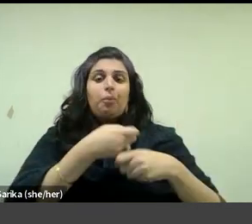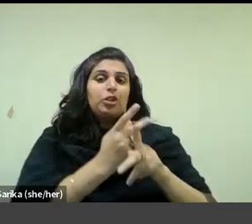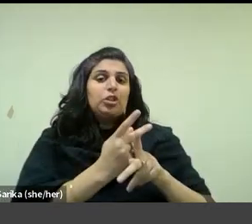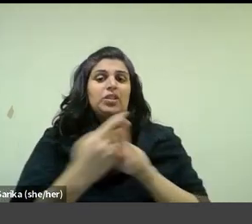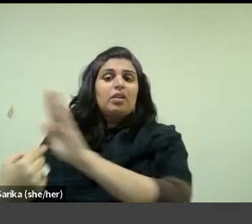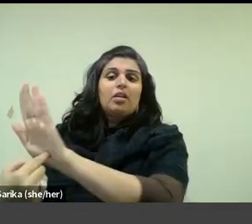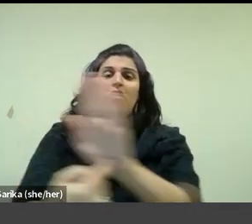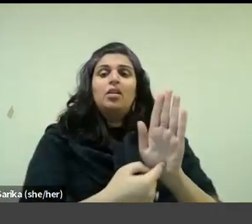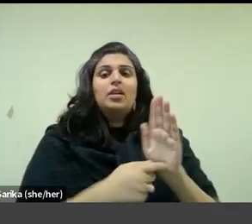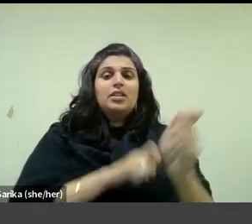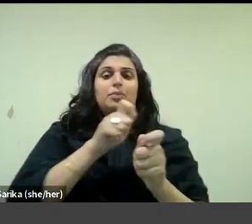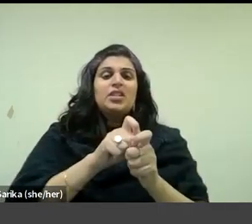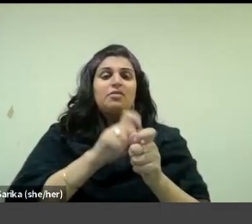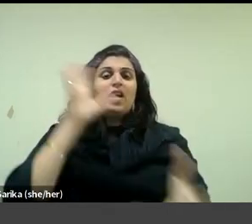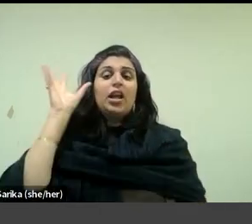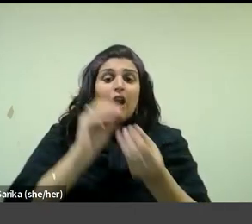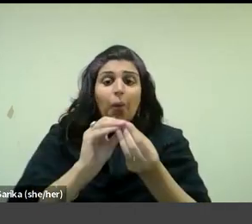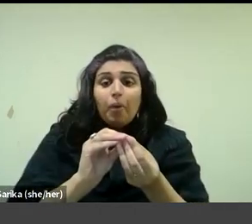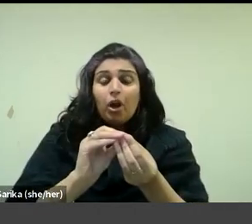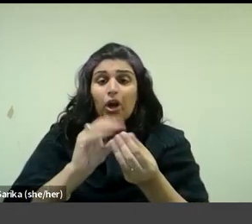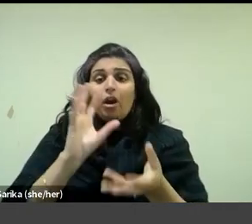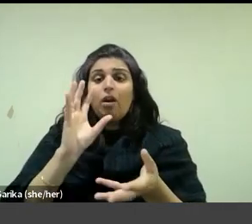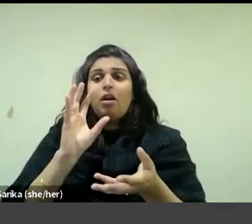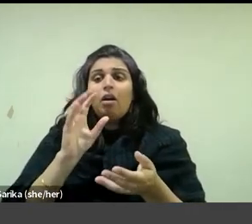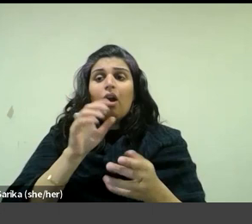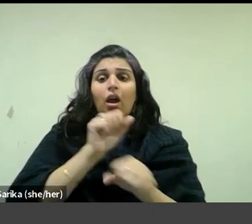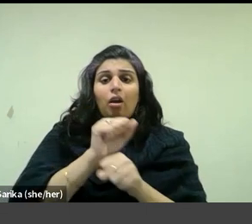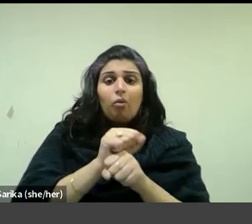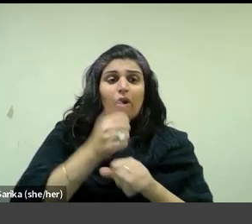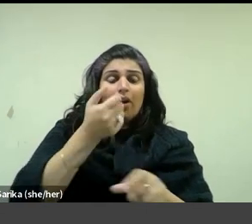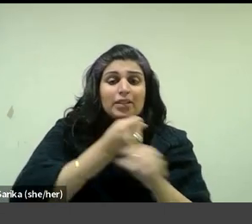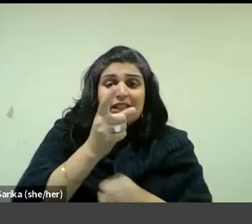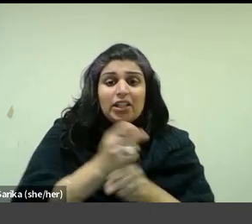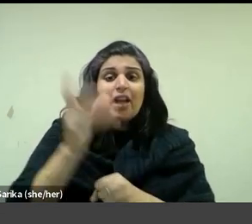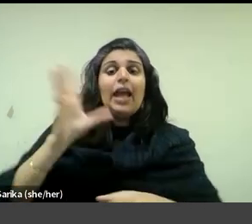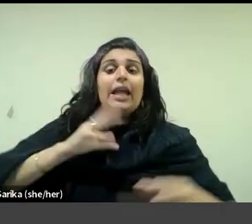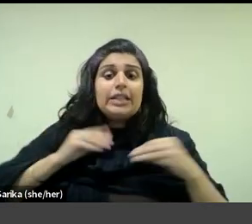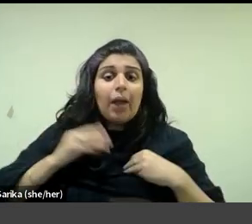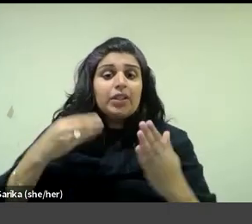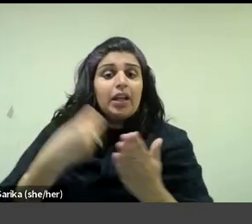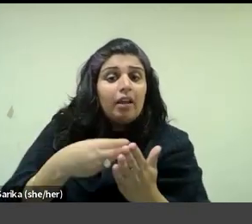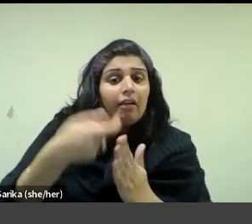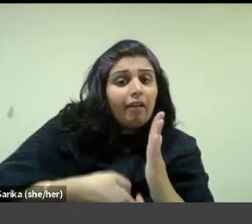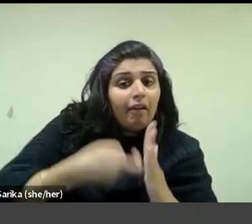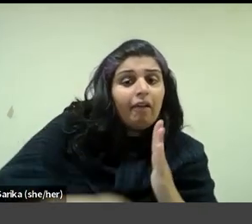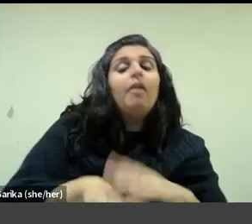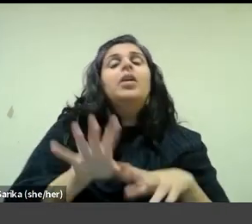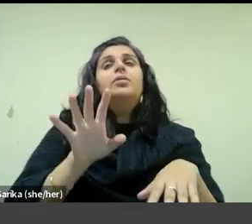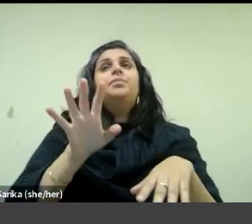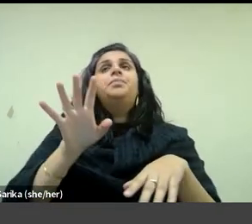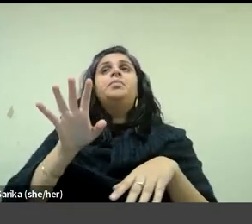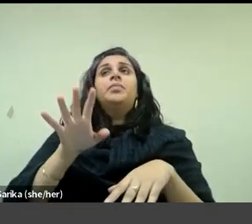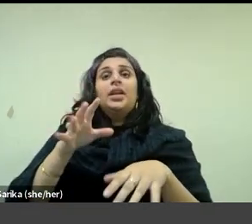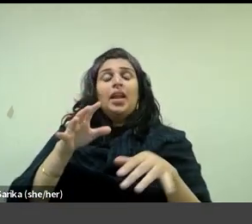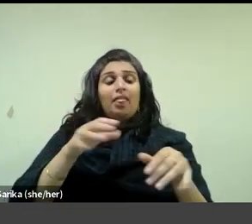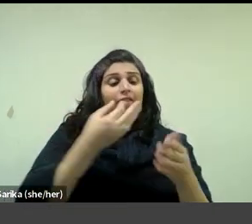exhibiting a certain number of works per year, accepting commissions as well, and he also discussed the financial rewards, a